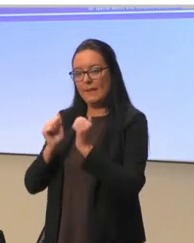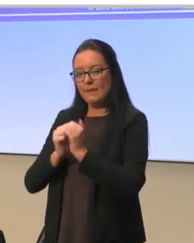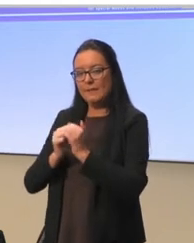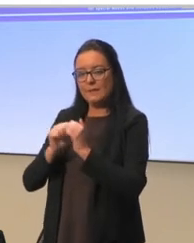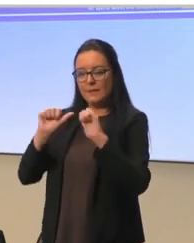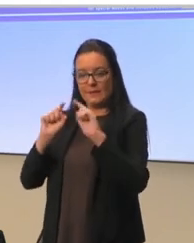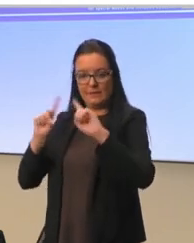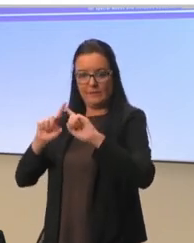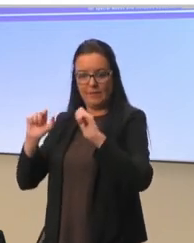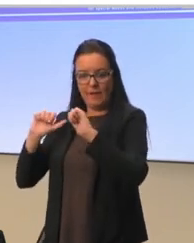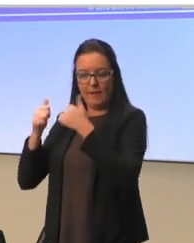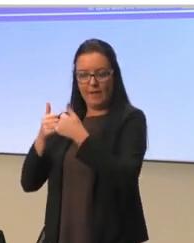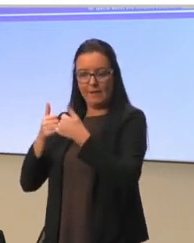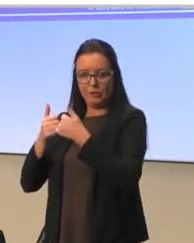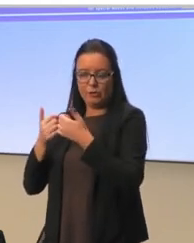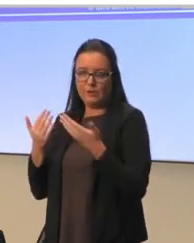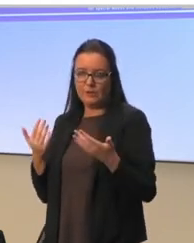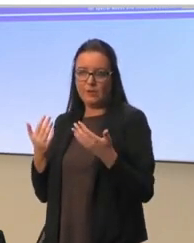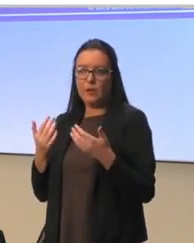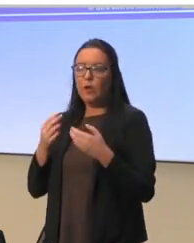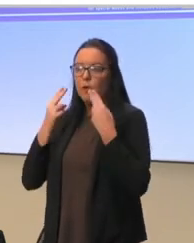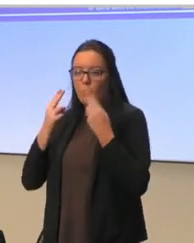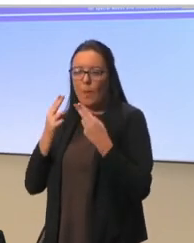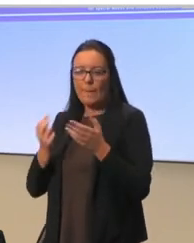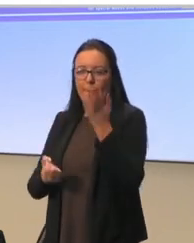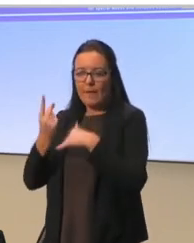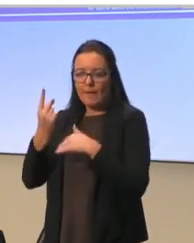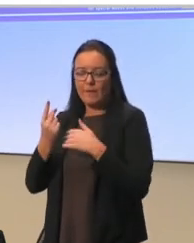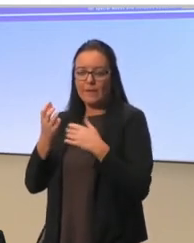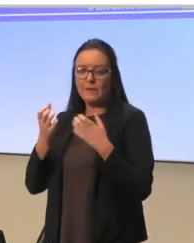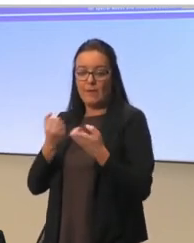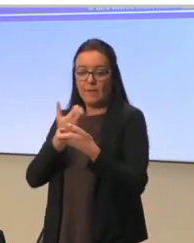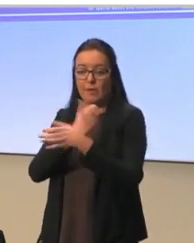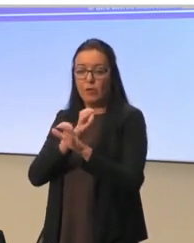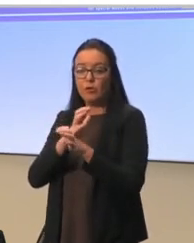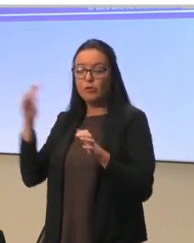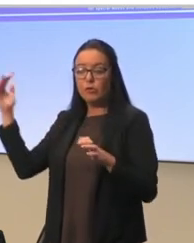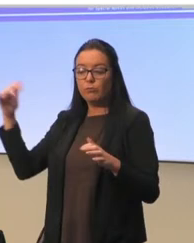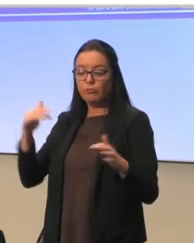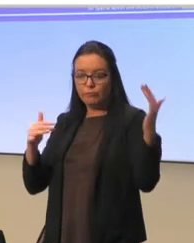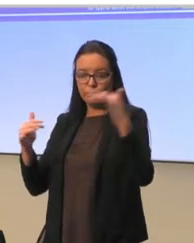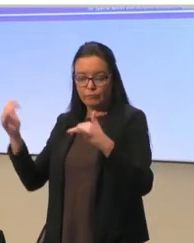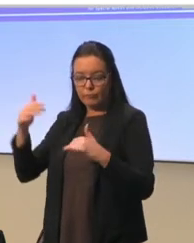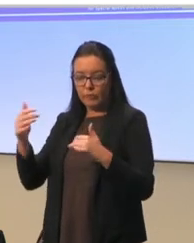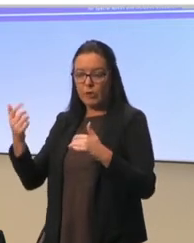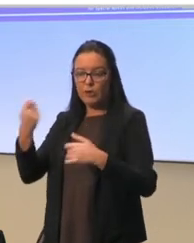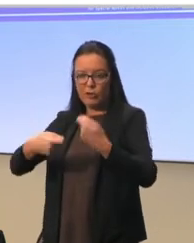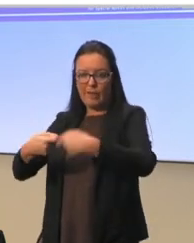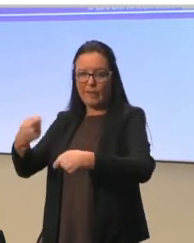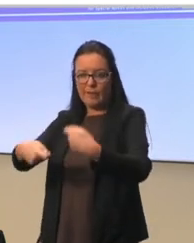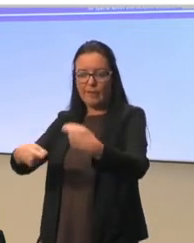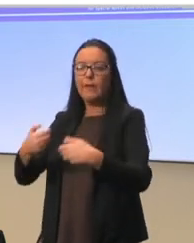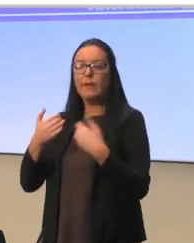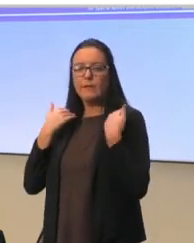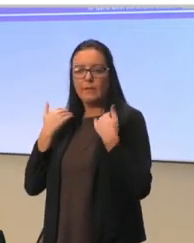this is usually an event where the countries have the possibility to come together and to exchange and they do